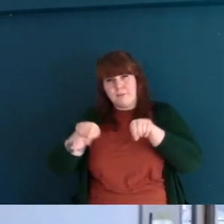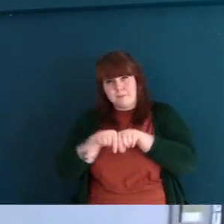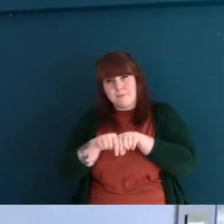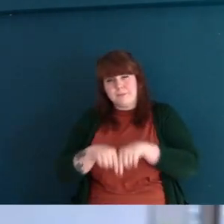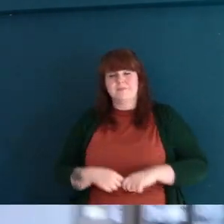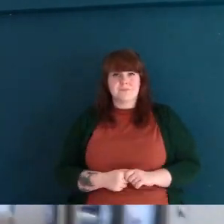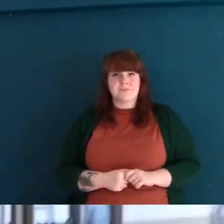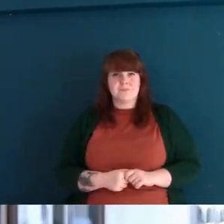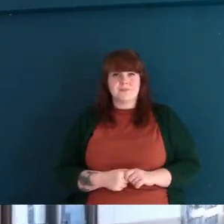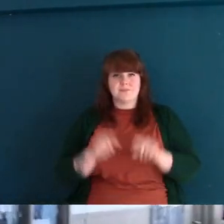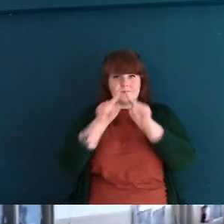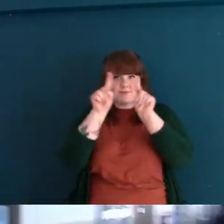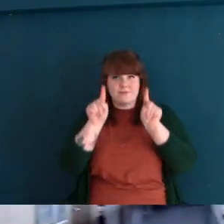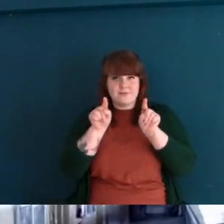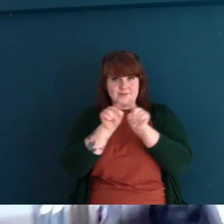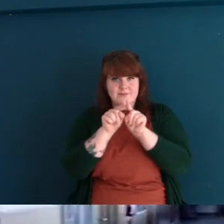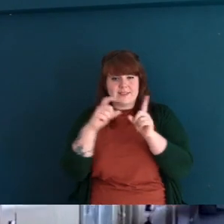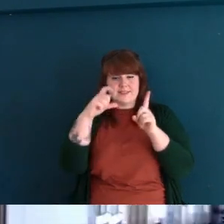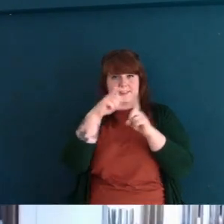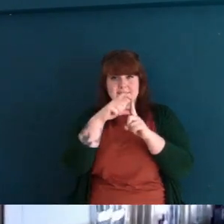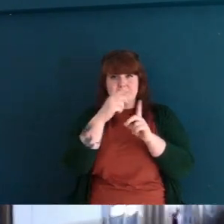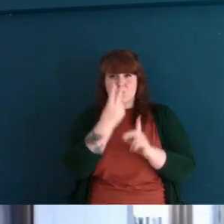D2 is made up from art classrooms.